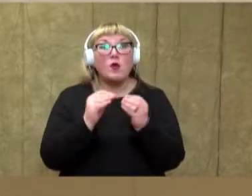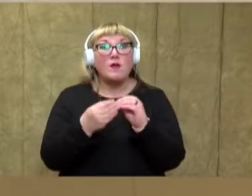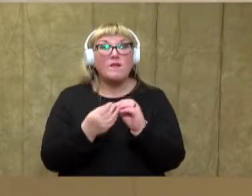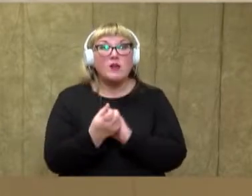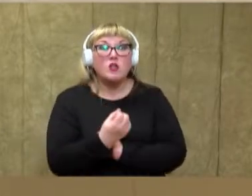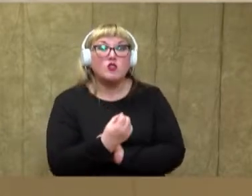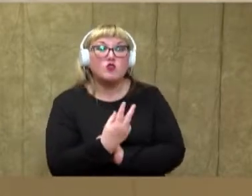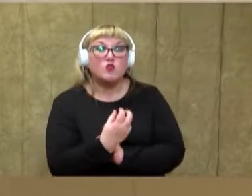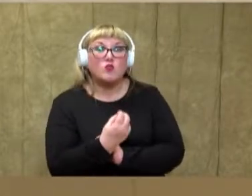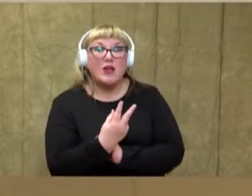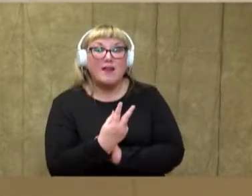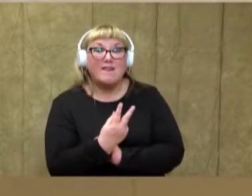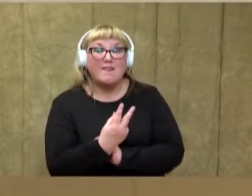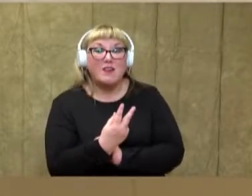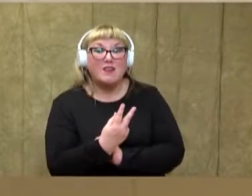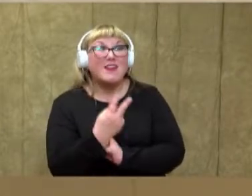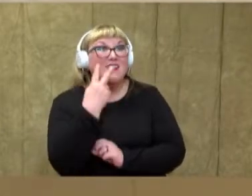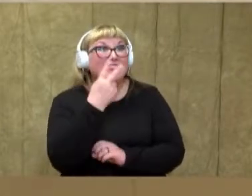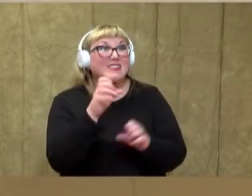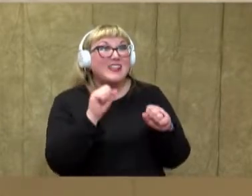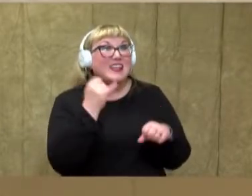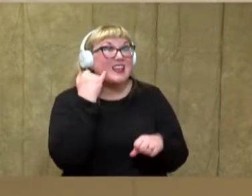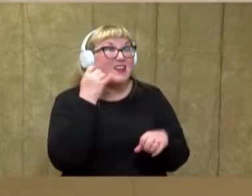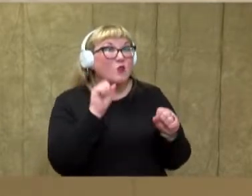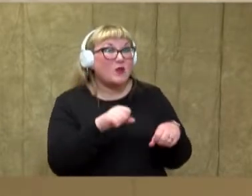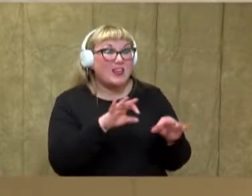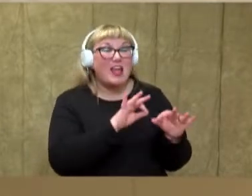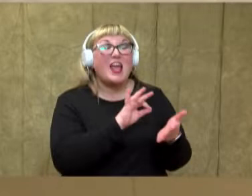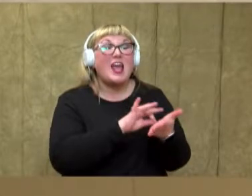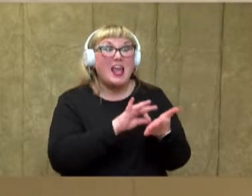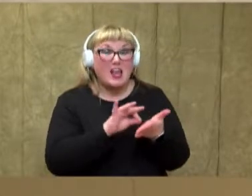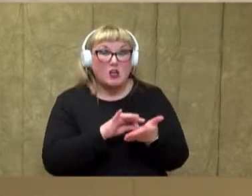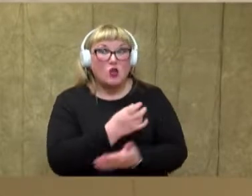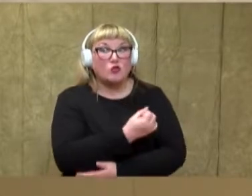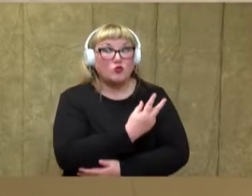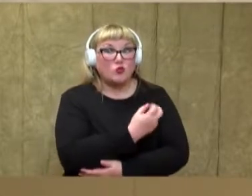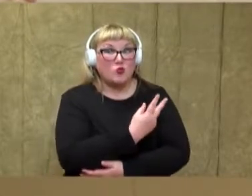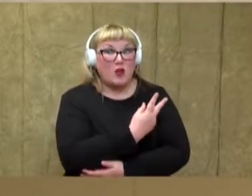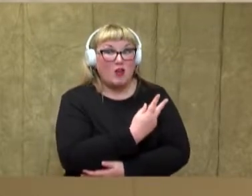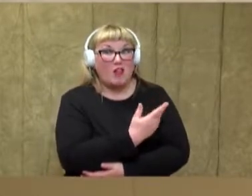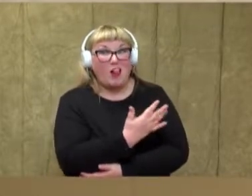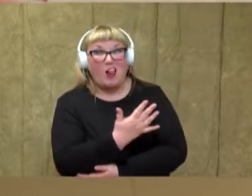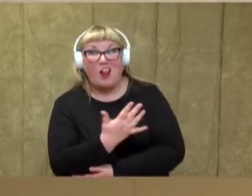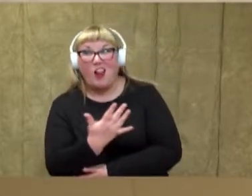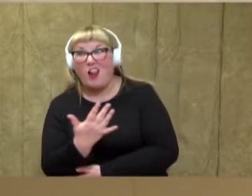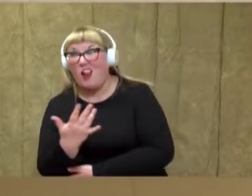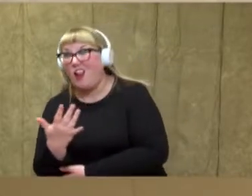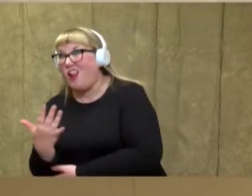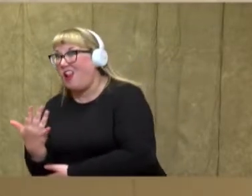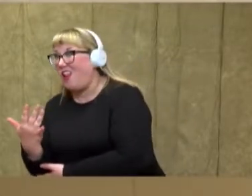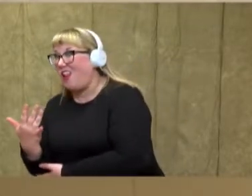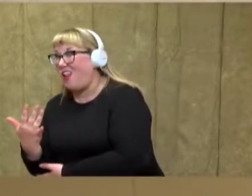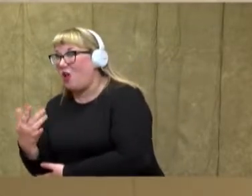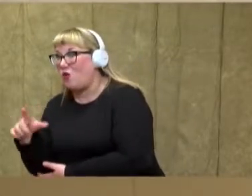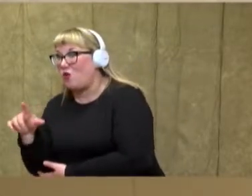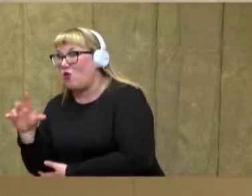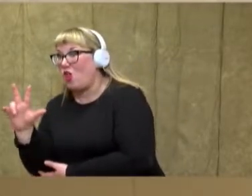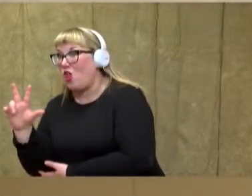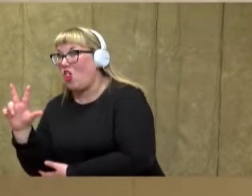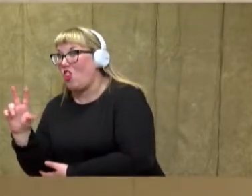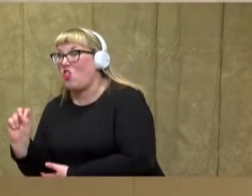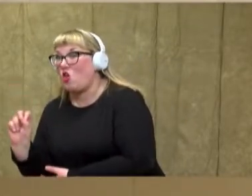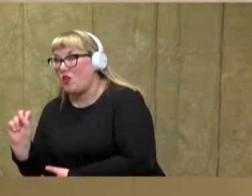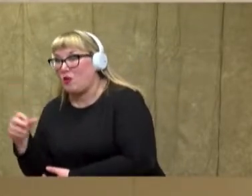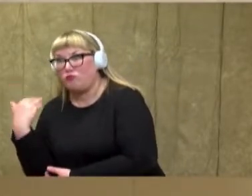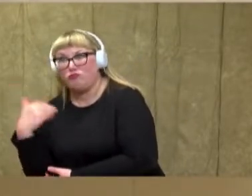12 and see if we can count on from 12 all the way to 30.